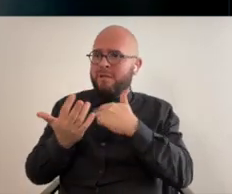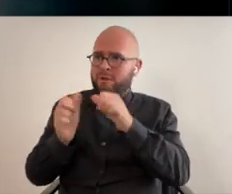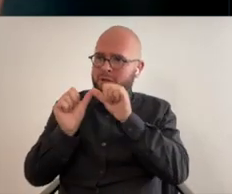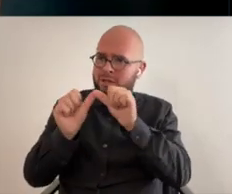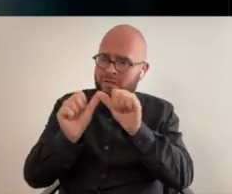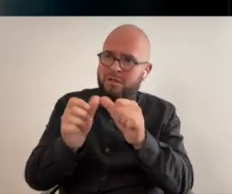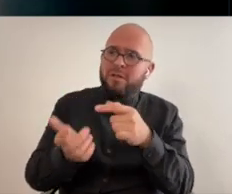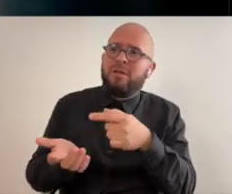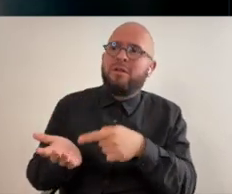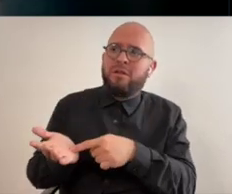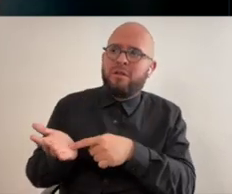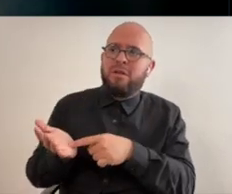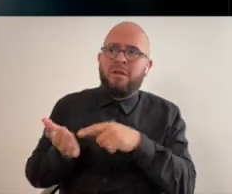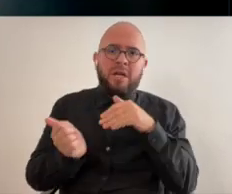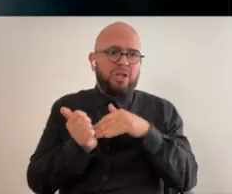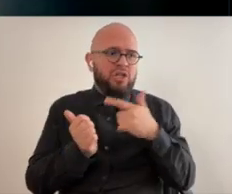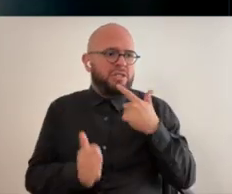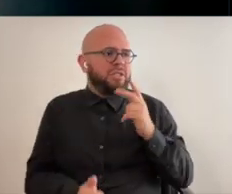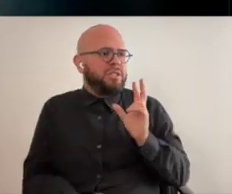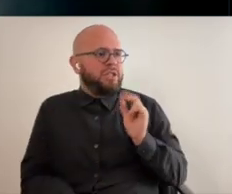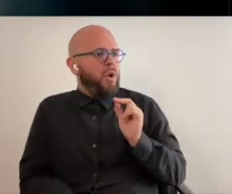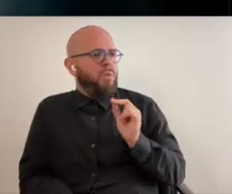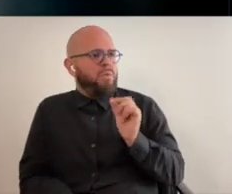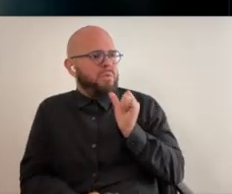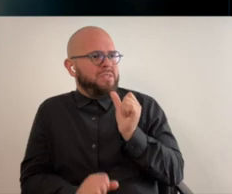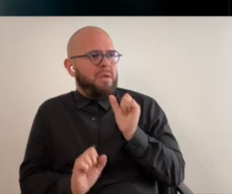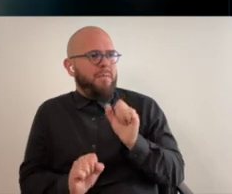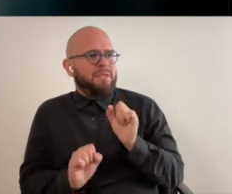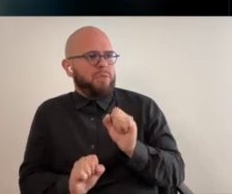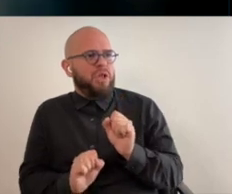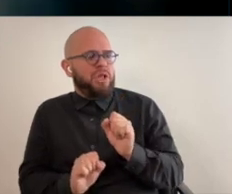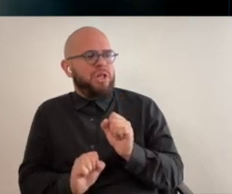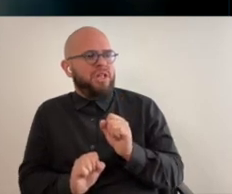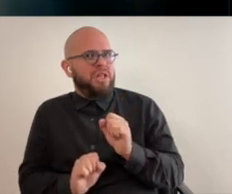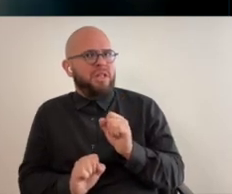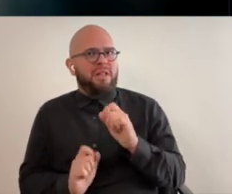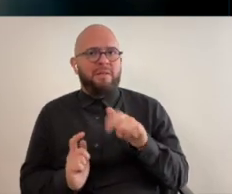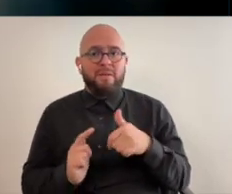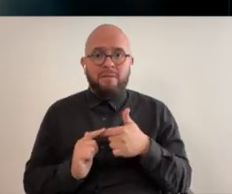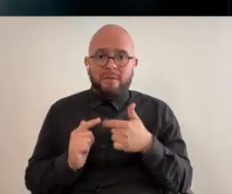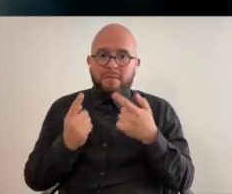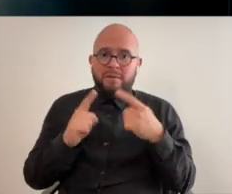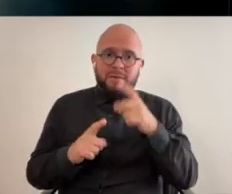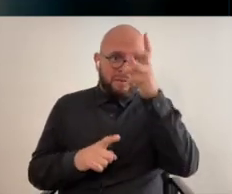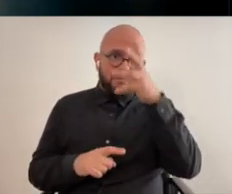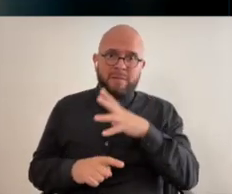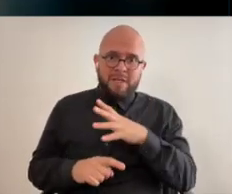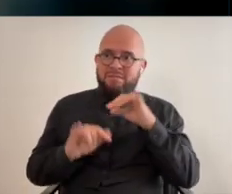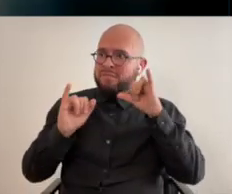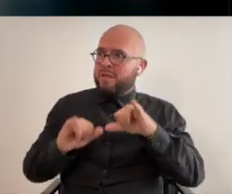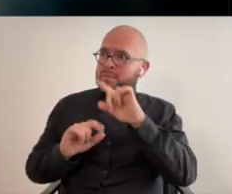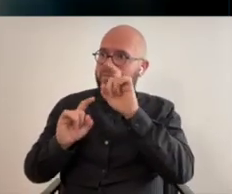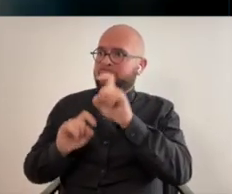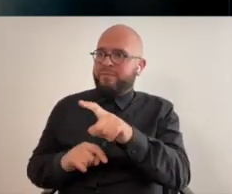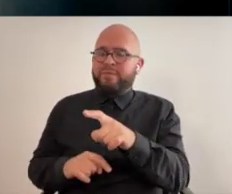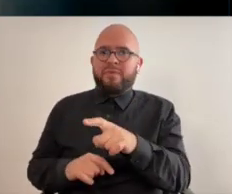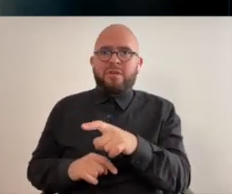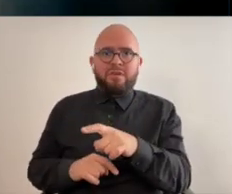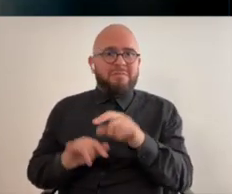asking hey can i have a continuation of this medicine and the doctor saying no that's not possible and then when